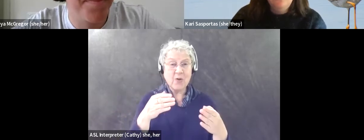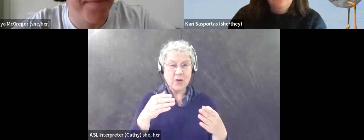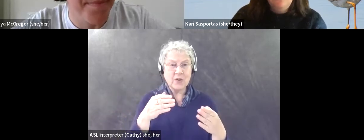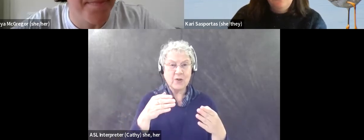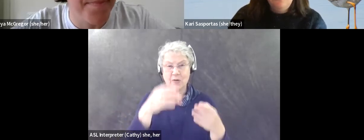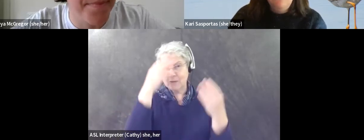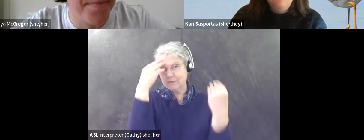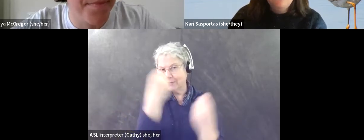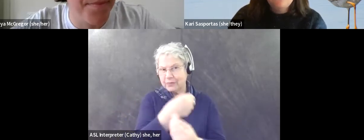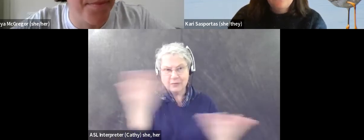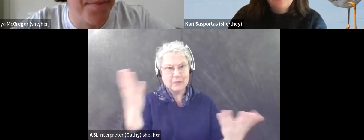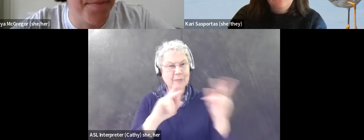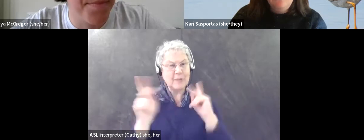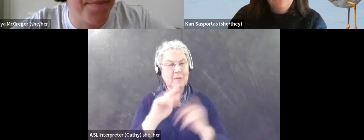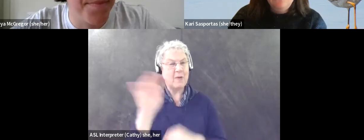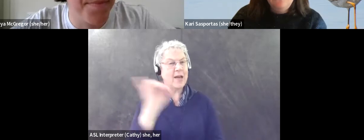So, um,